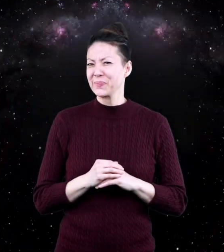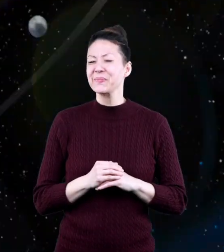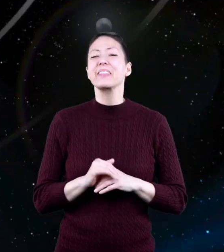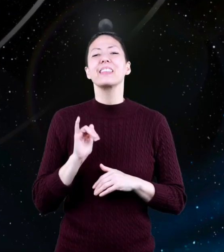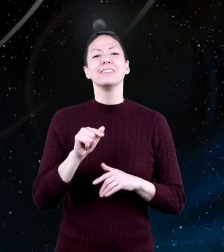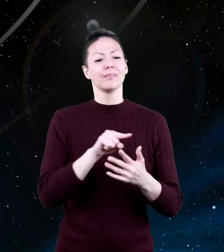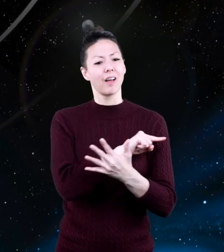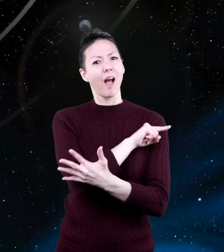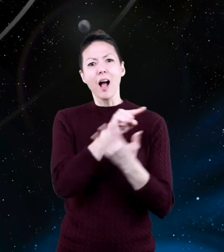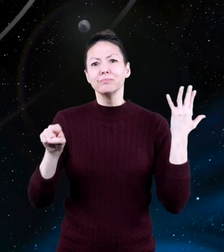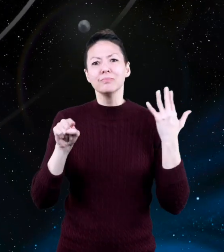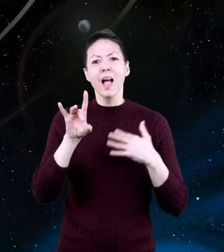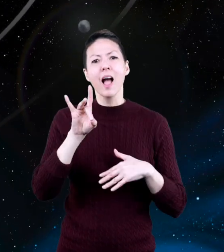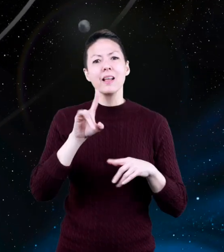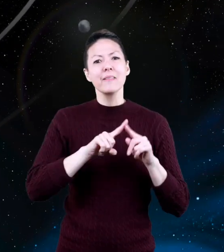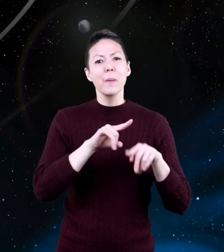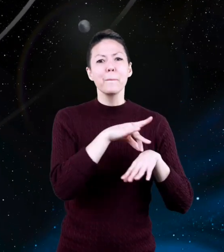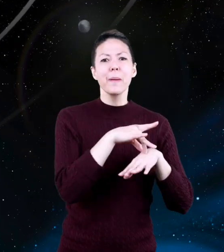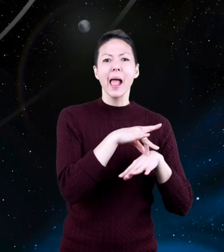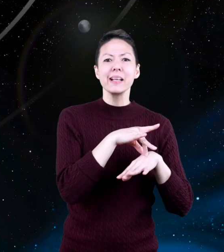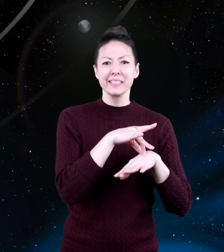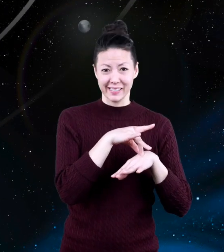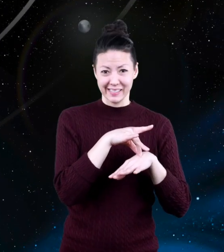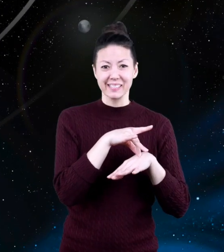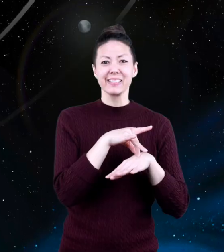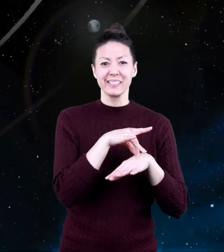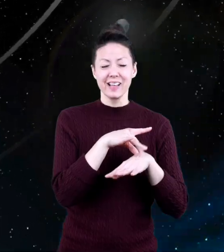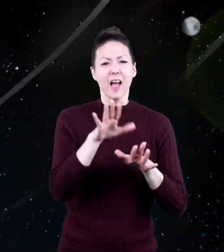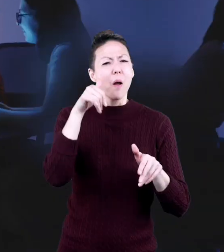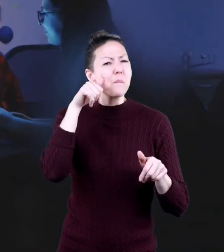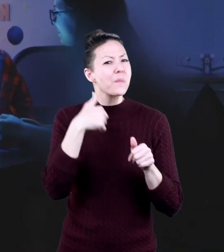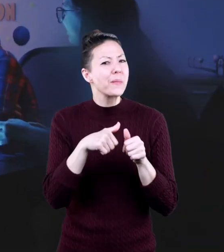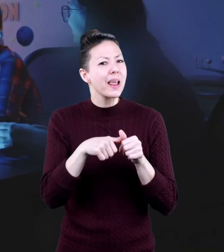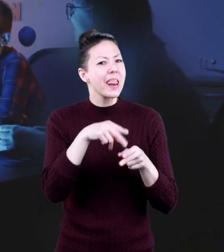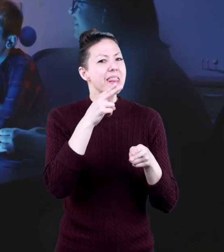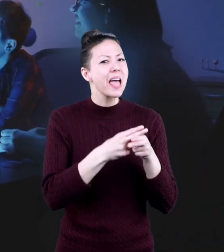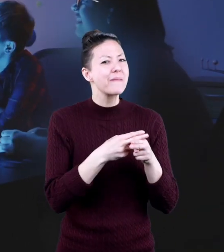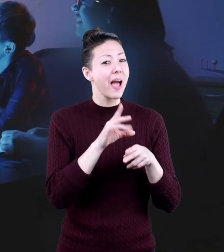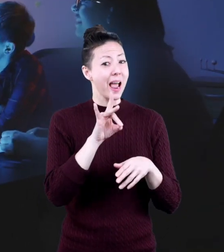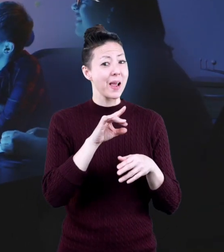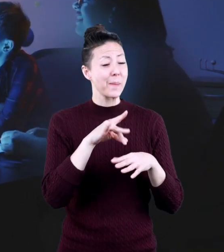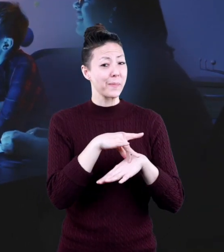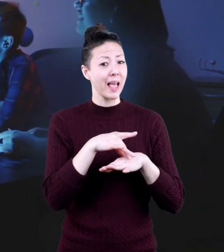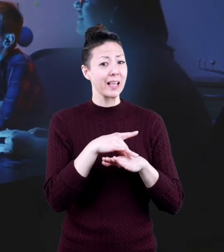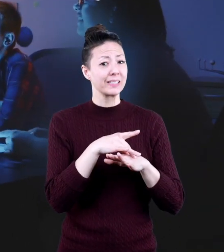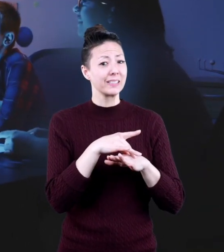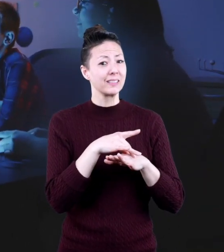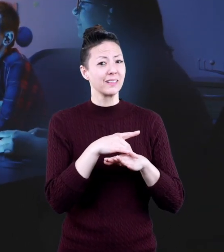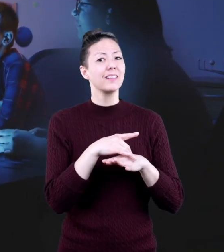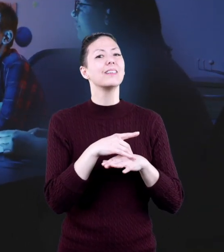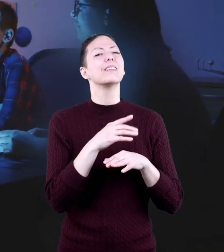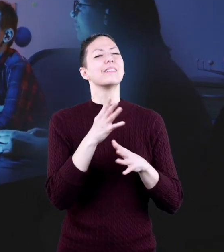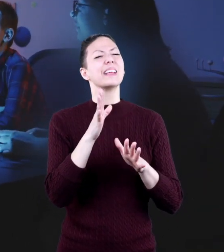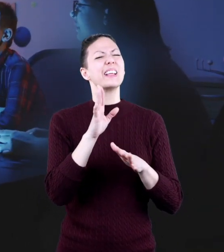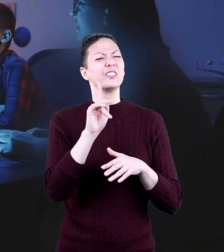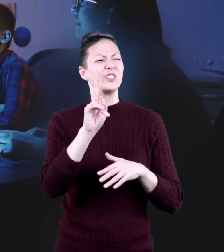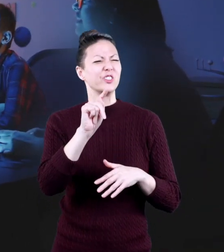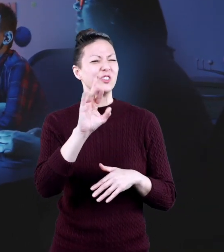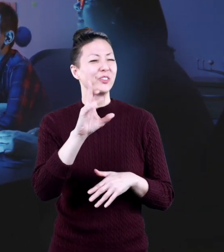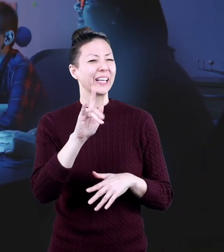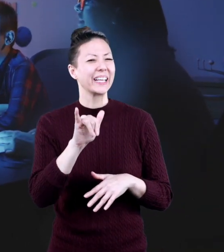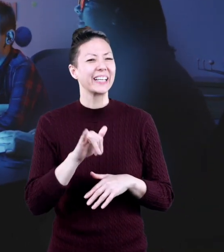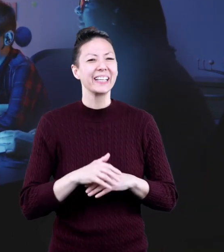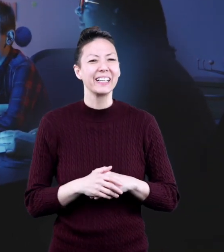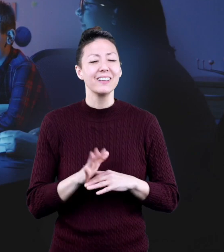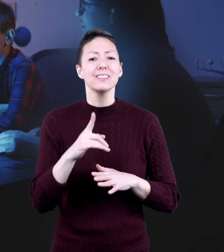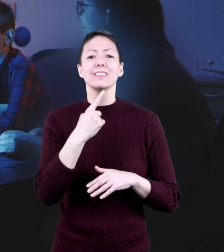And that's our eight planets! Remembering the names of all eight planets can get kind